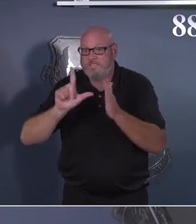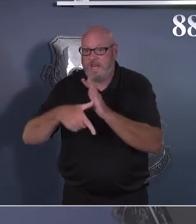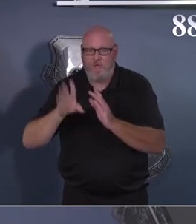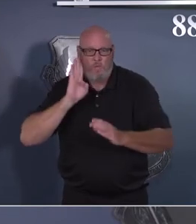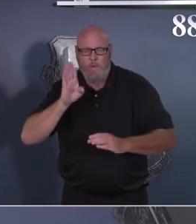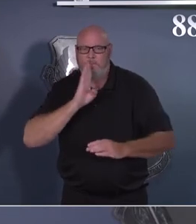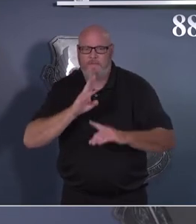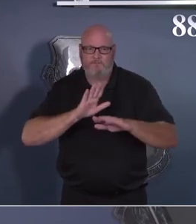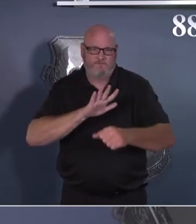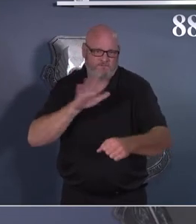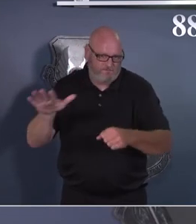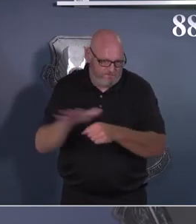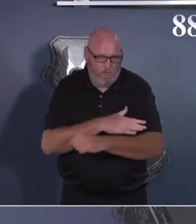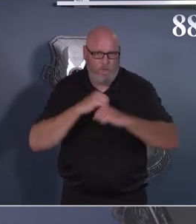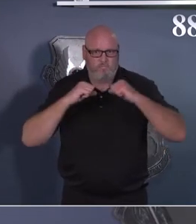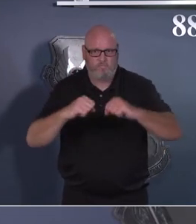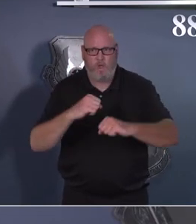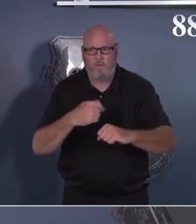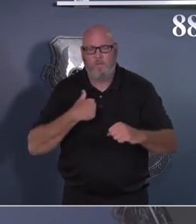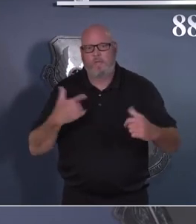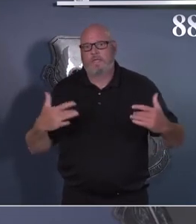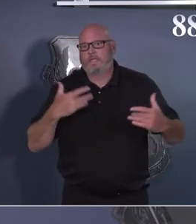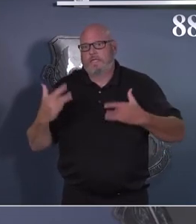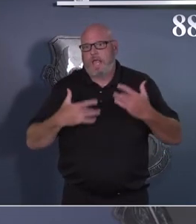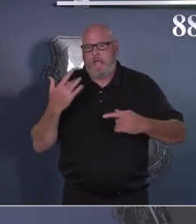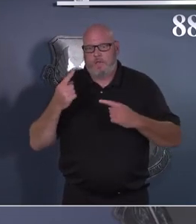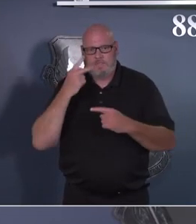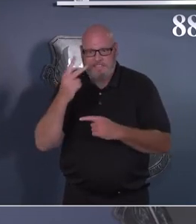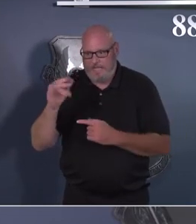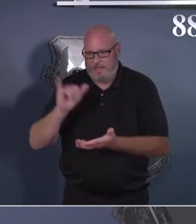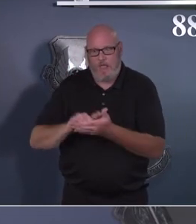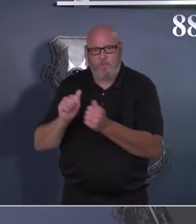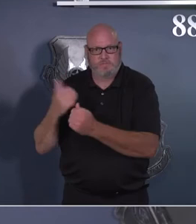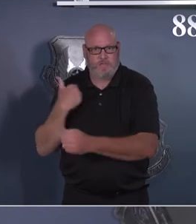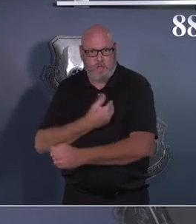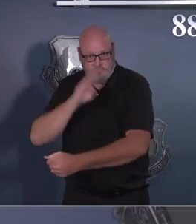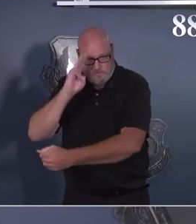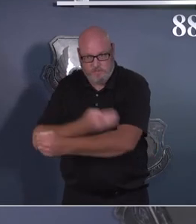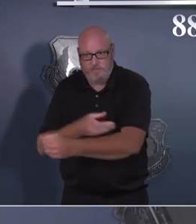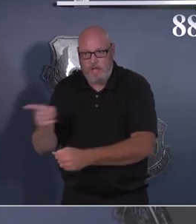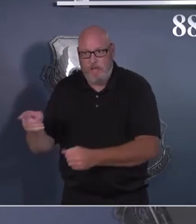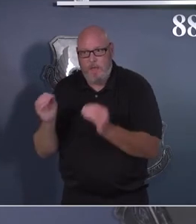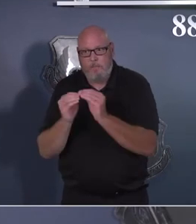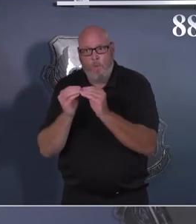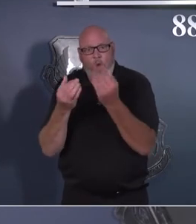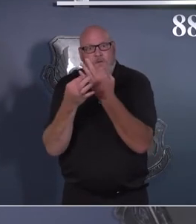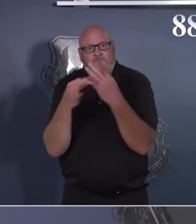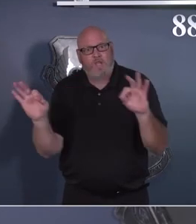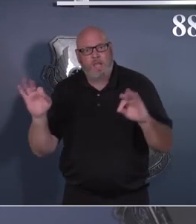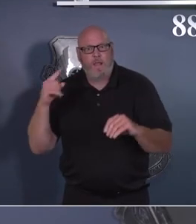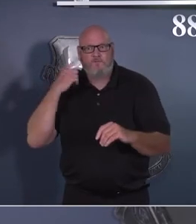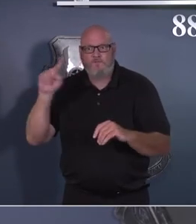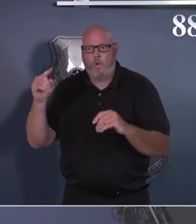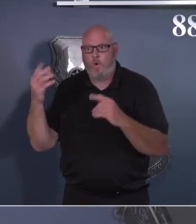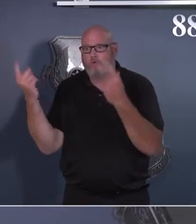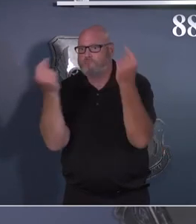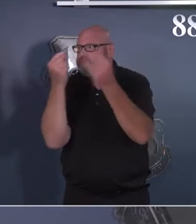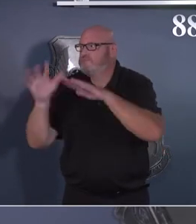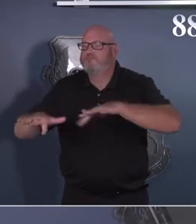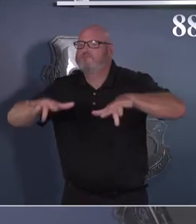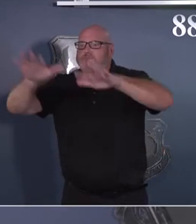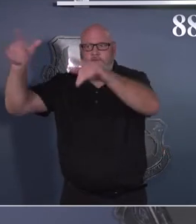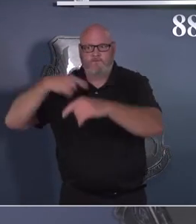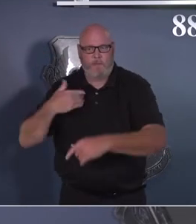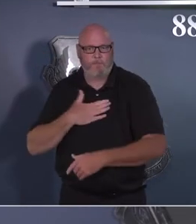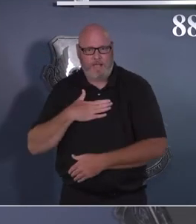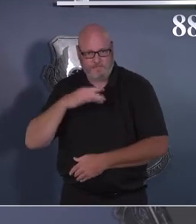excited to see the flexibility and freedom that this gives him as he maneuvers through his next school year. The